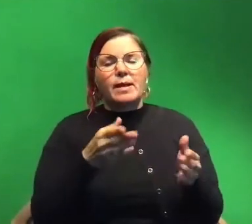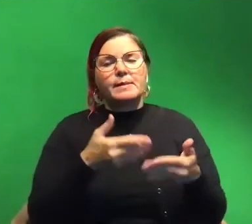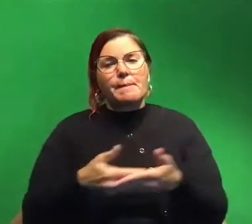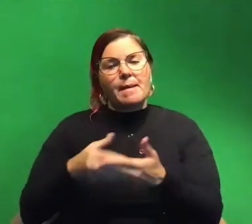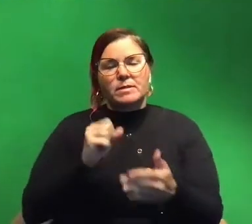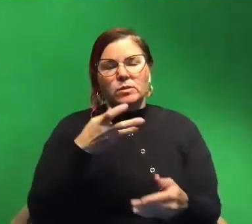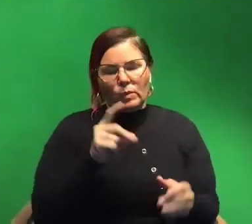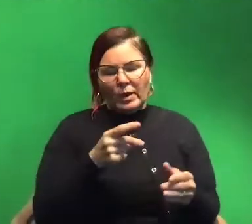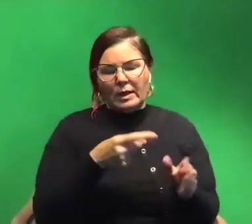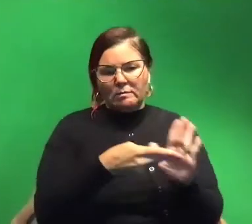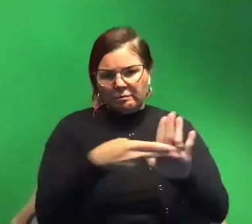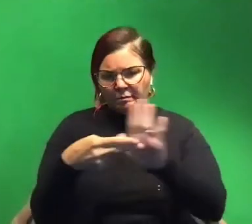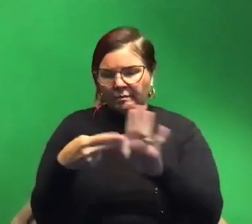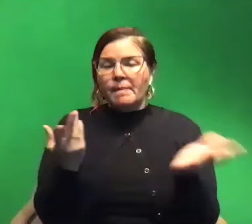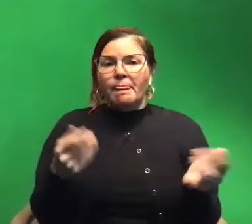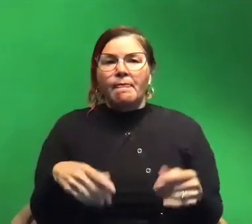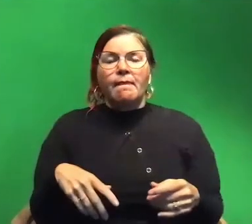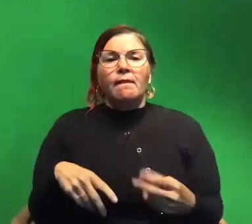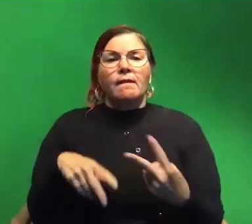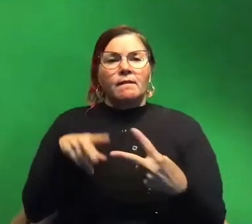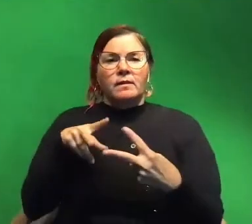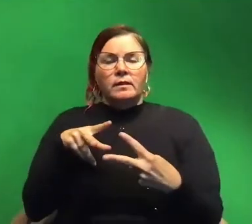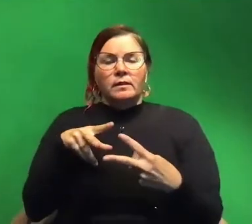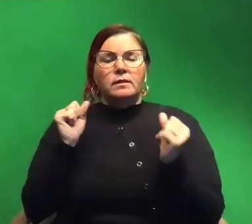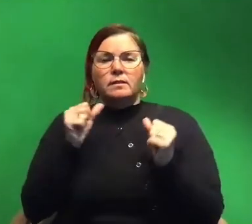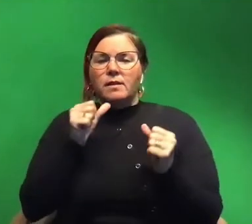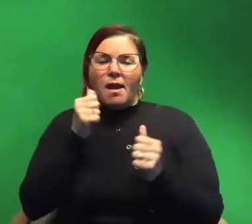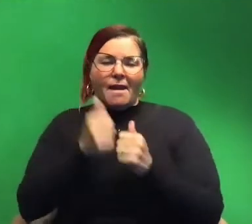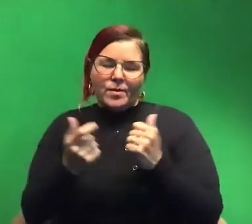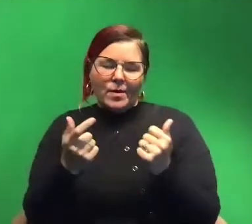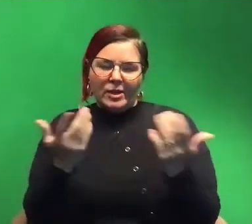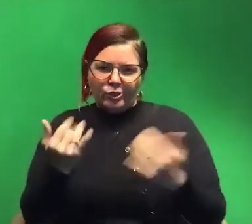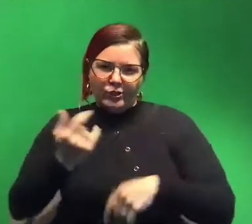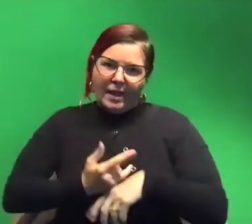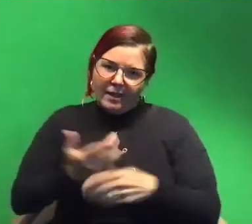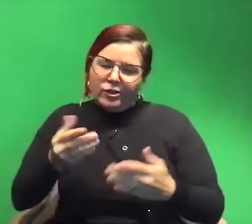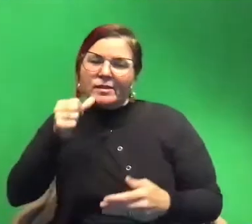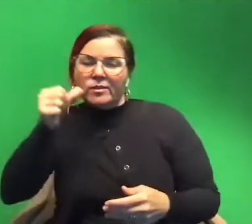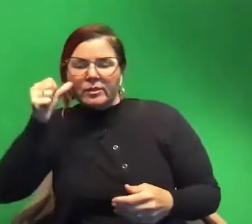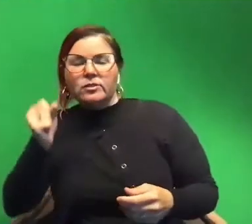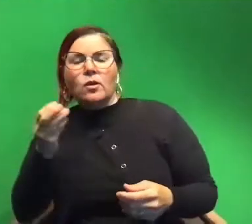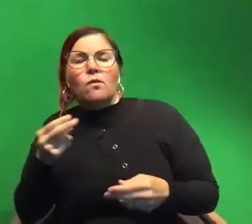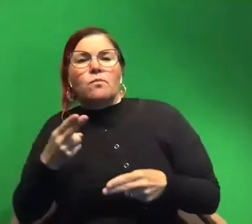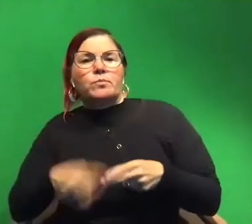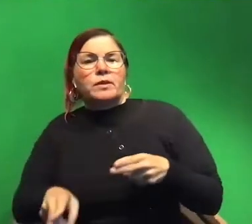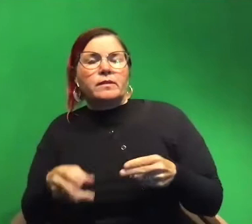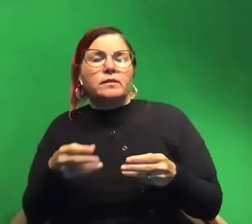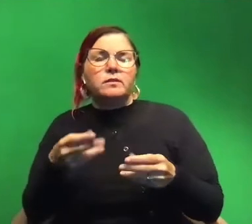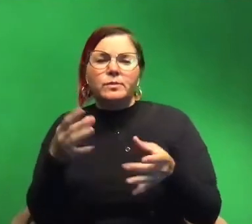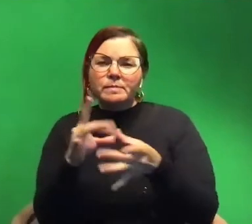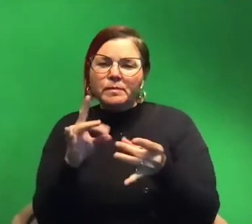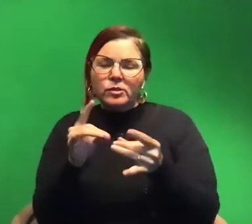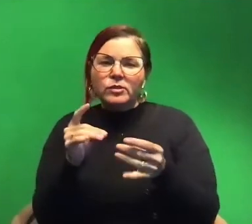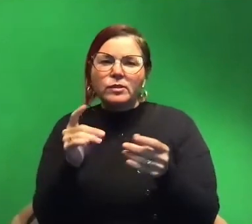basically. So there are but not everybody that here is here today was here yesterday. So you mentioned the word